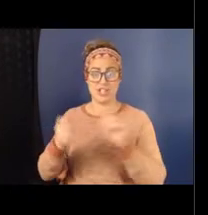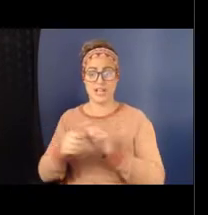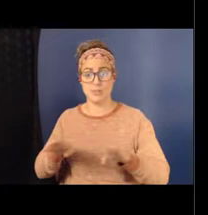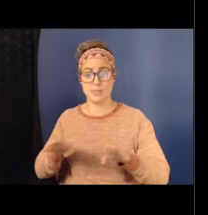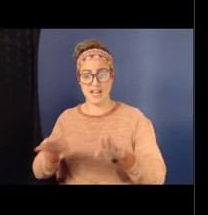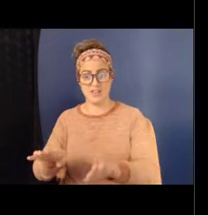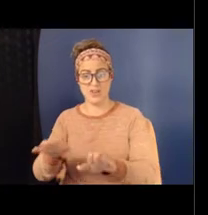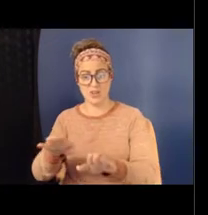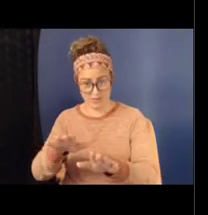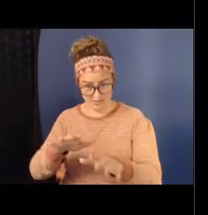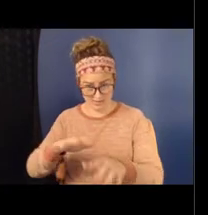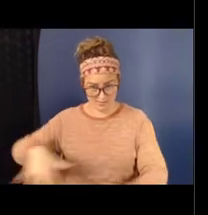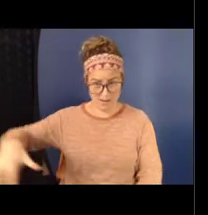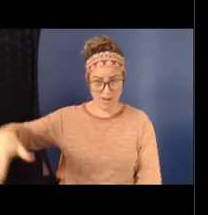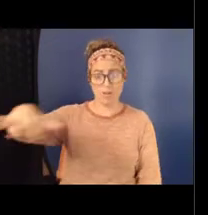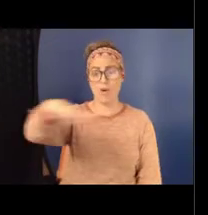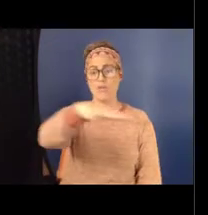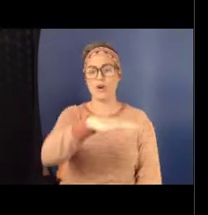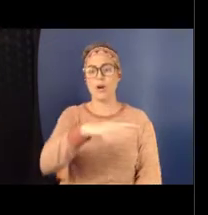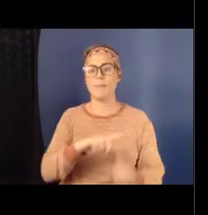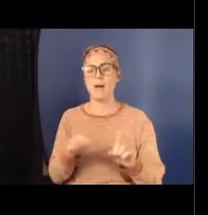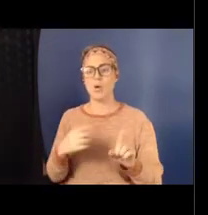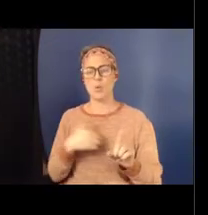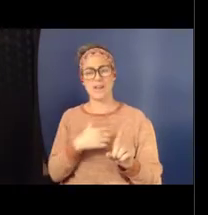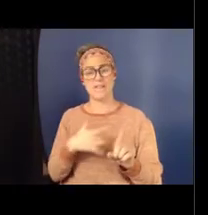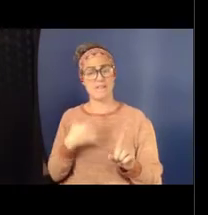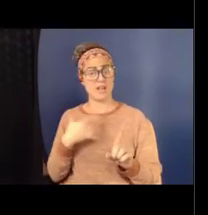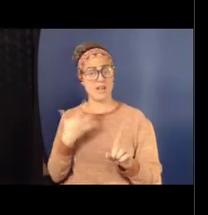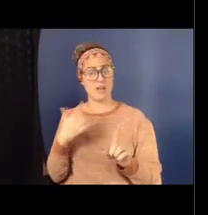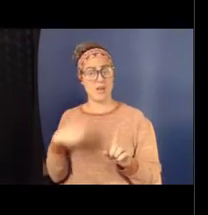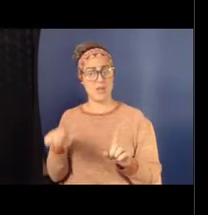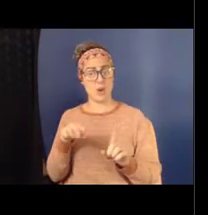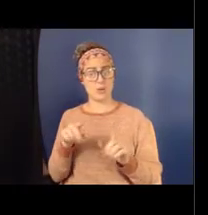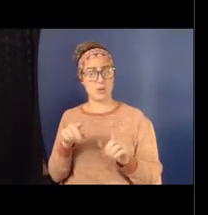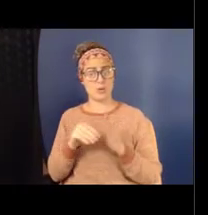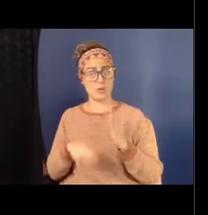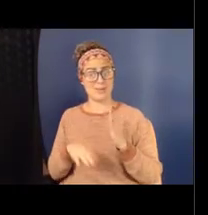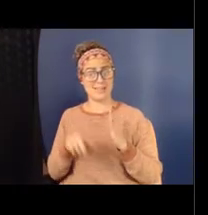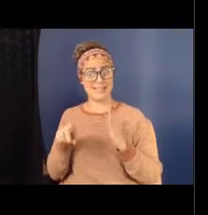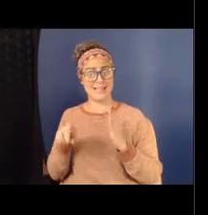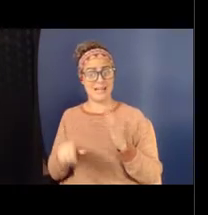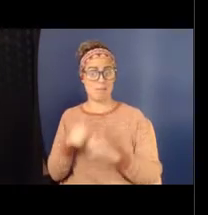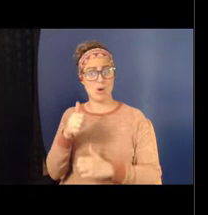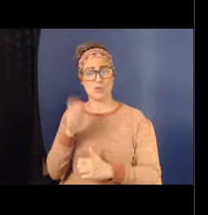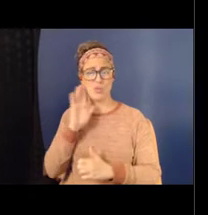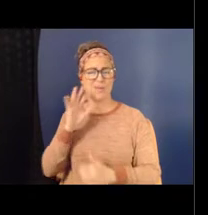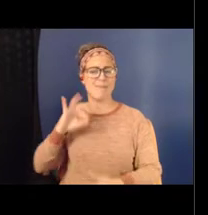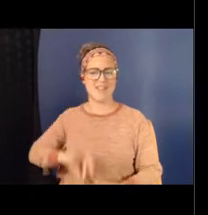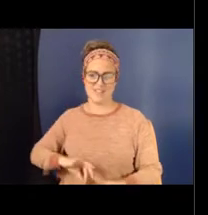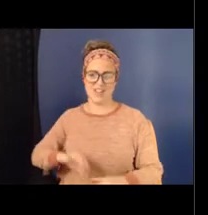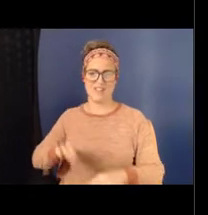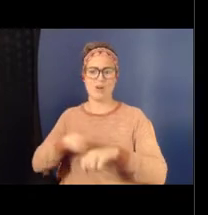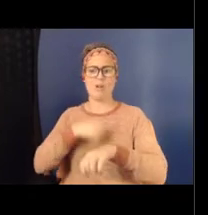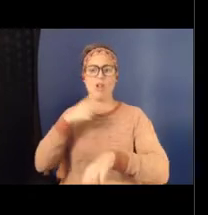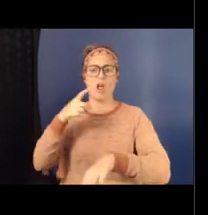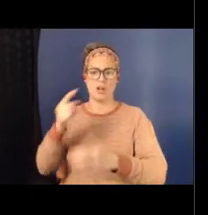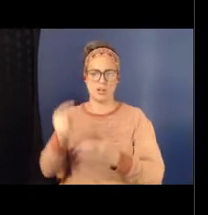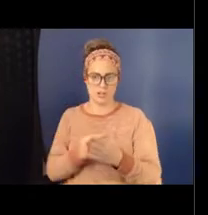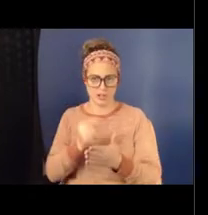we do feel like those students who need it most can benefit from a longer-term intervention